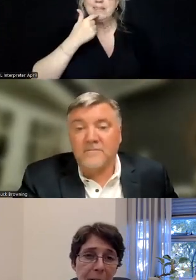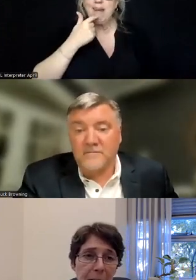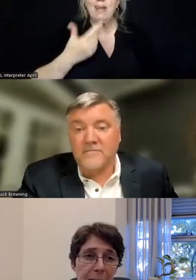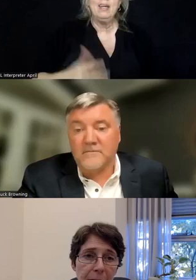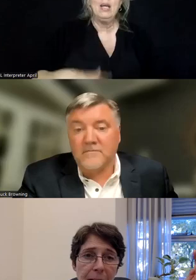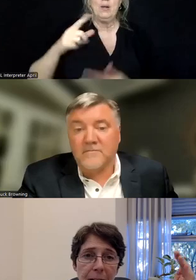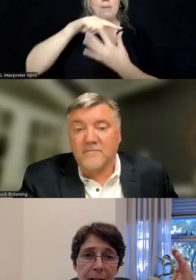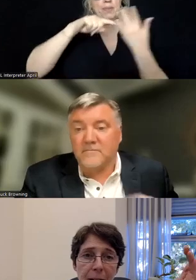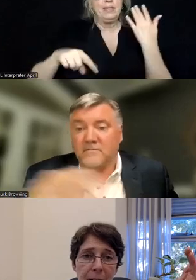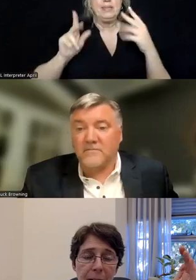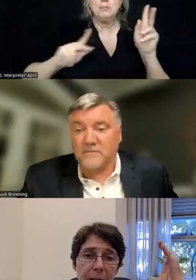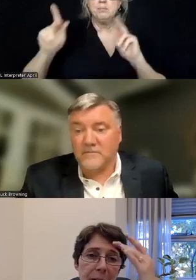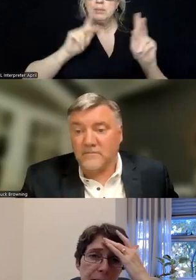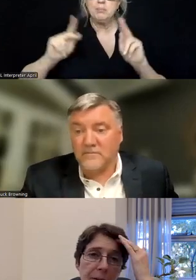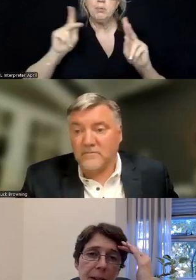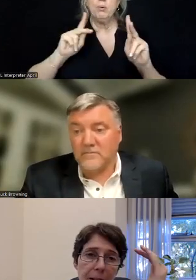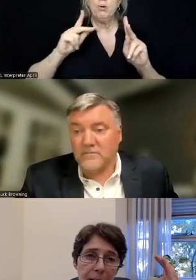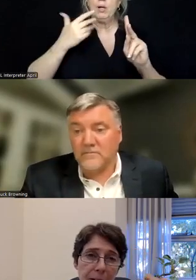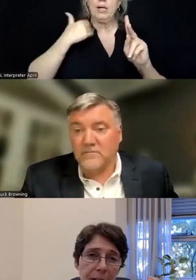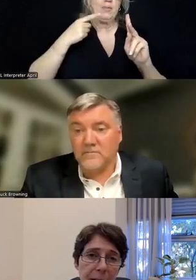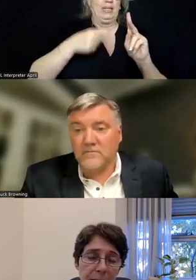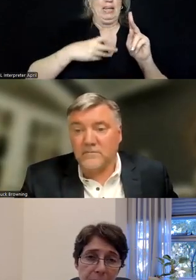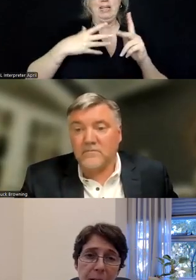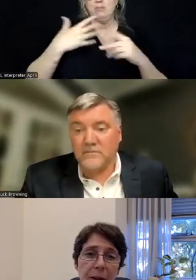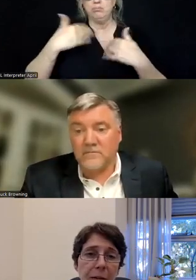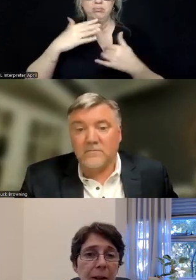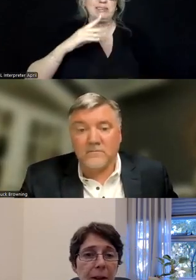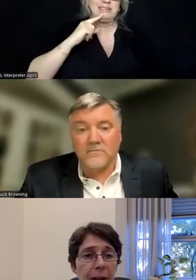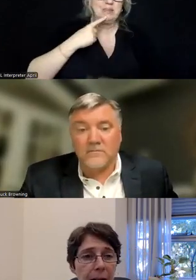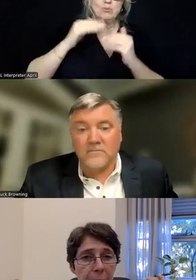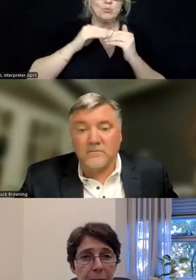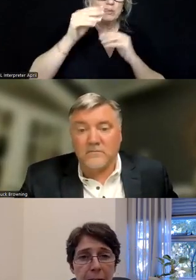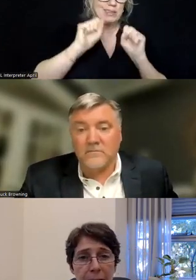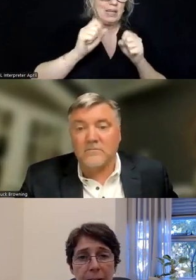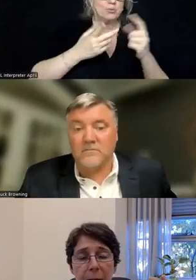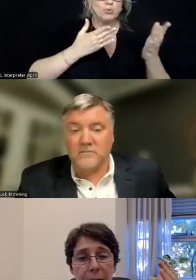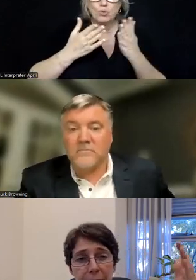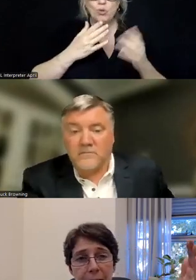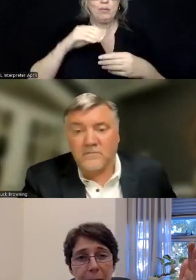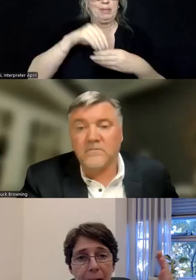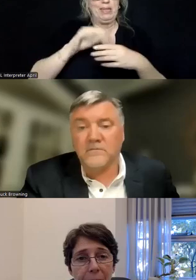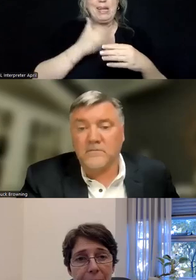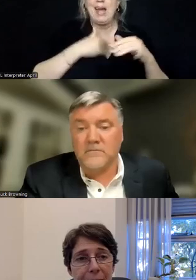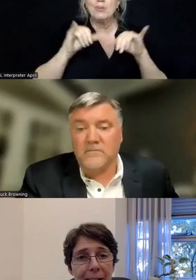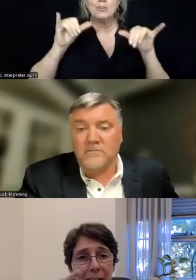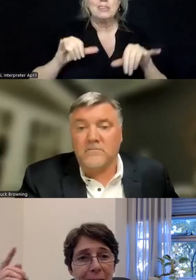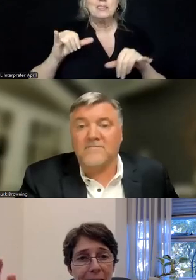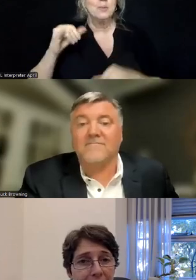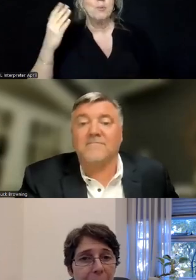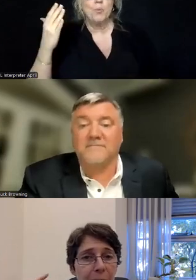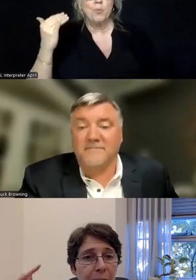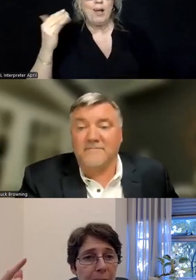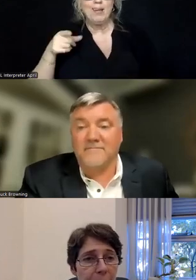we, these people have needs that are too significant to be served in our system, but that is because